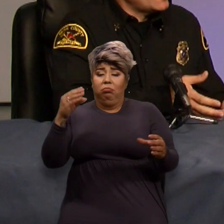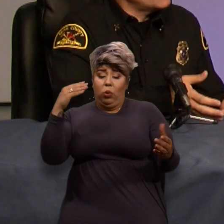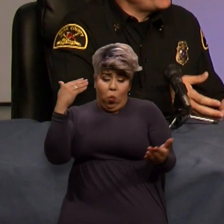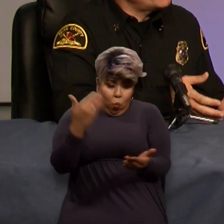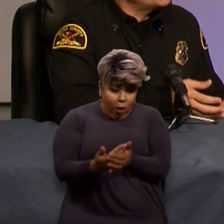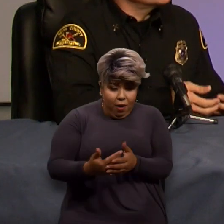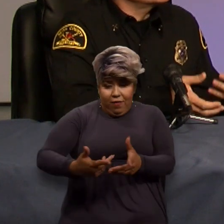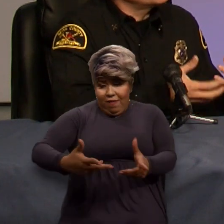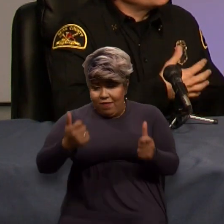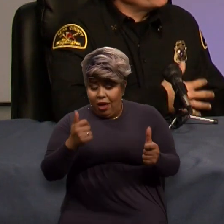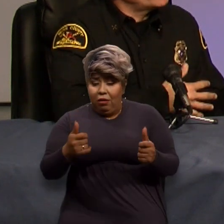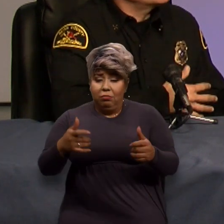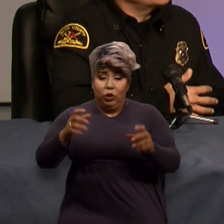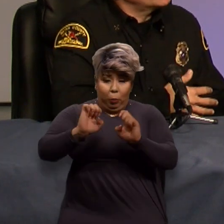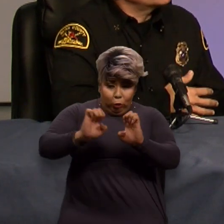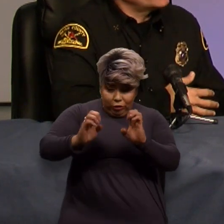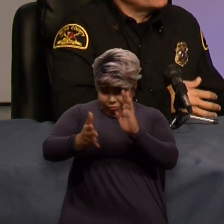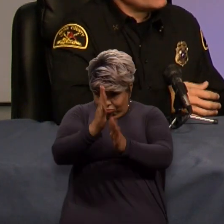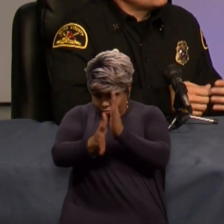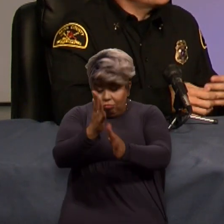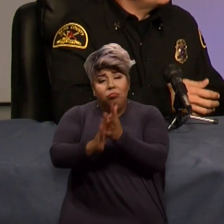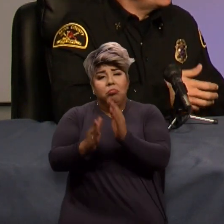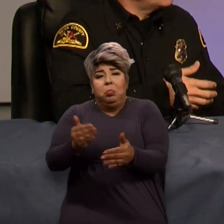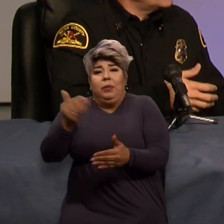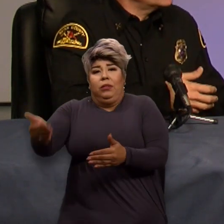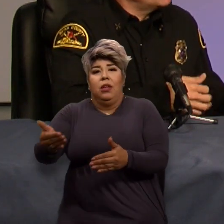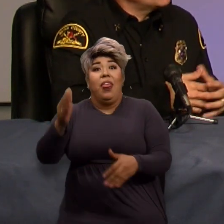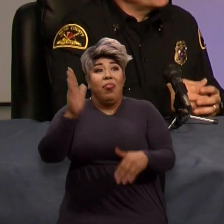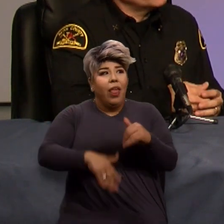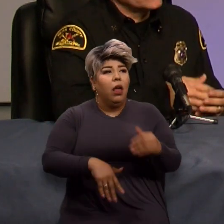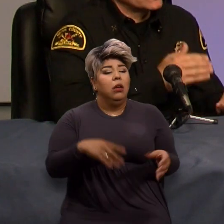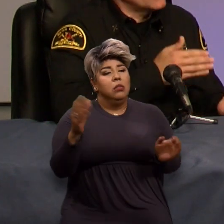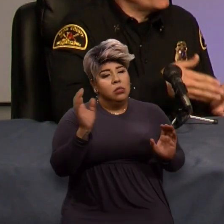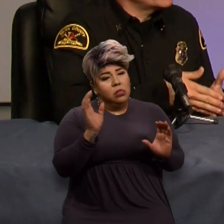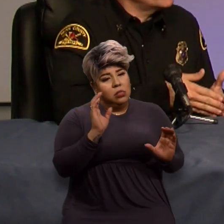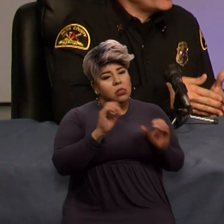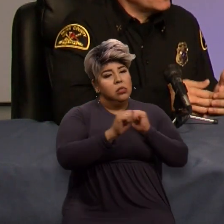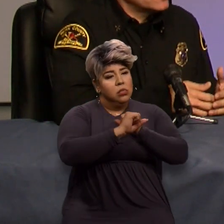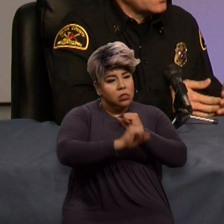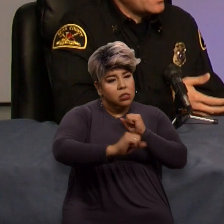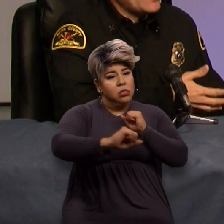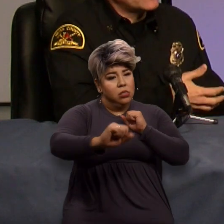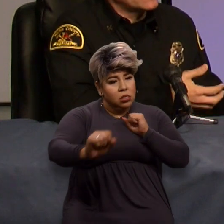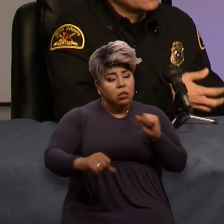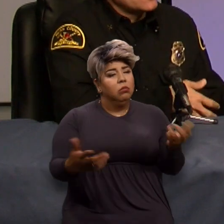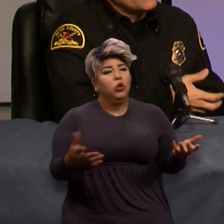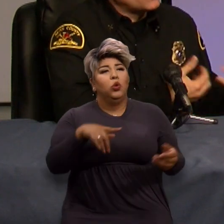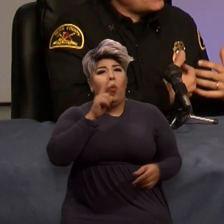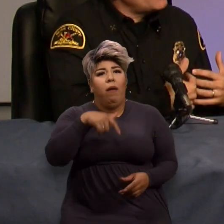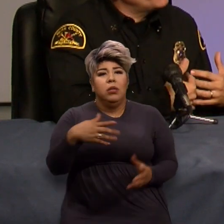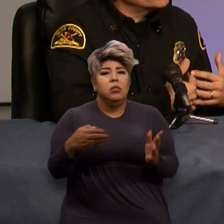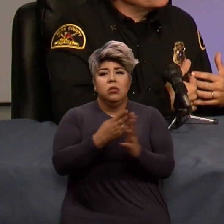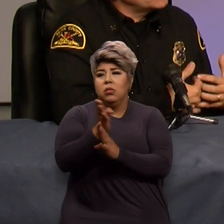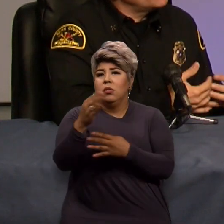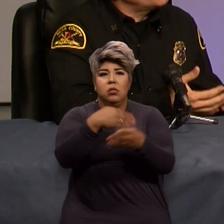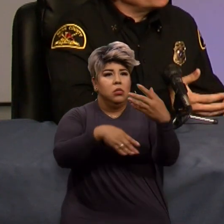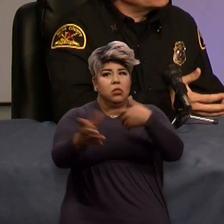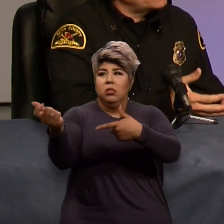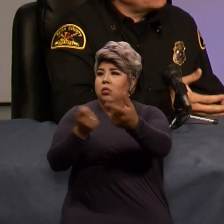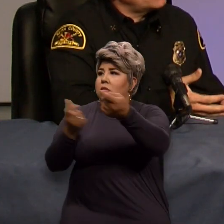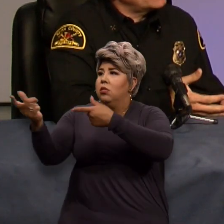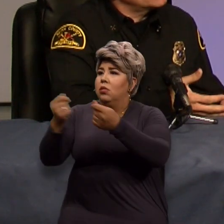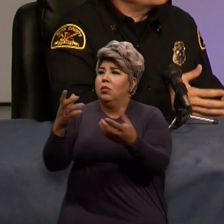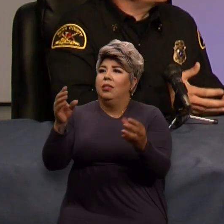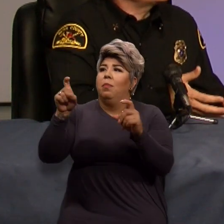We can handle that emergency and move on to the next one or vice versa. If we're able to just go direct to the parents and not have to pull law enforcement in